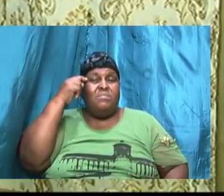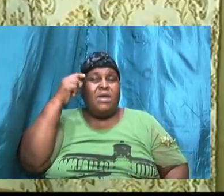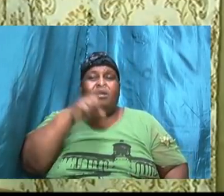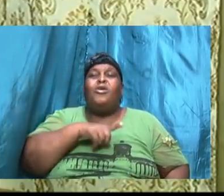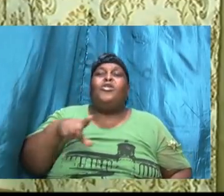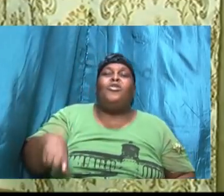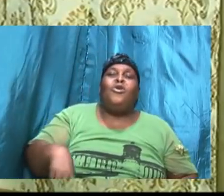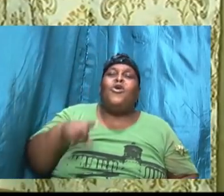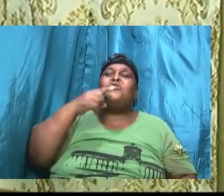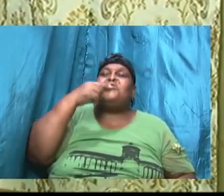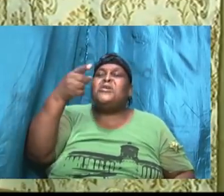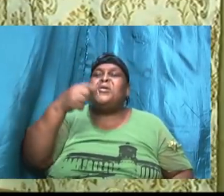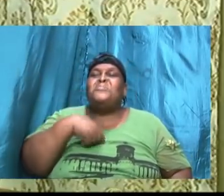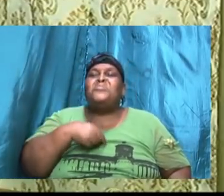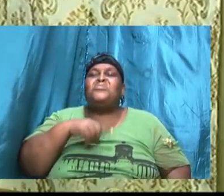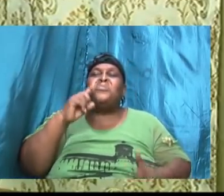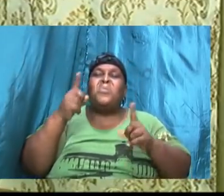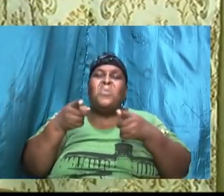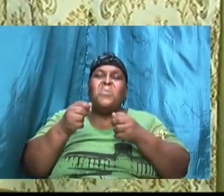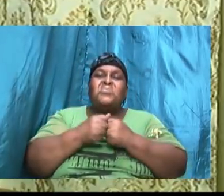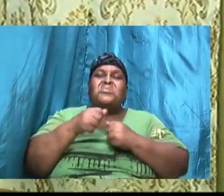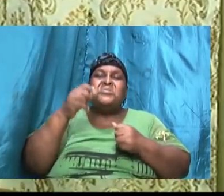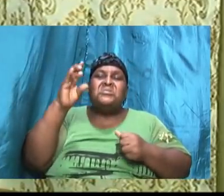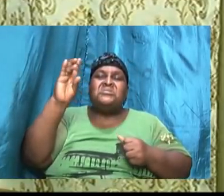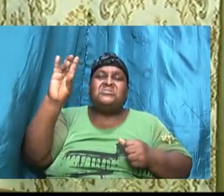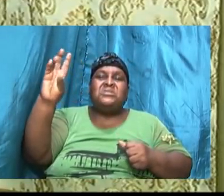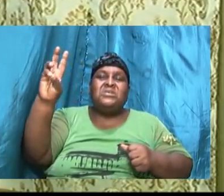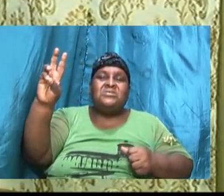but these 600 men here with me